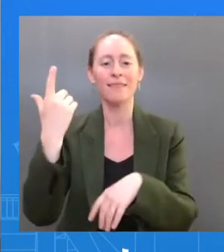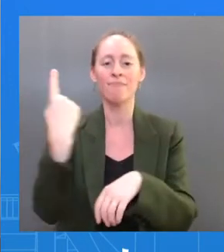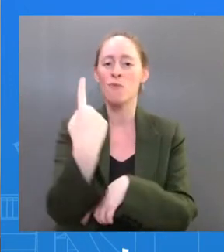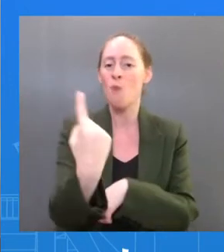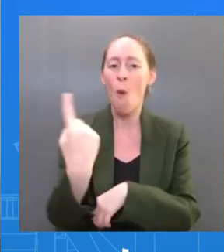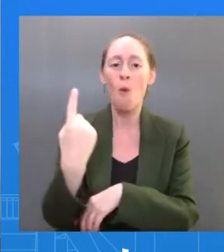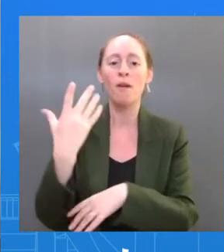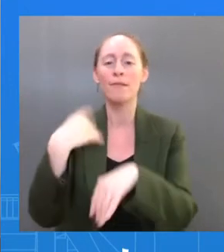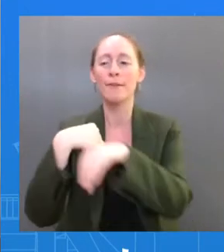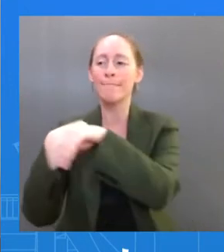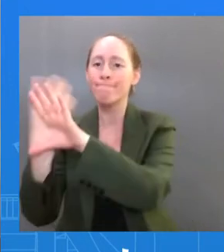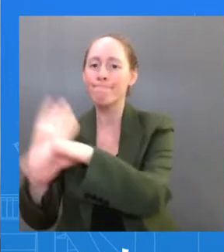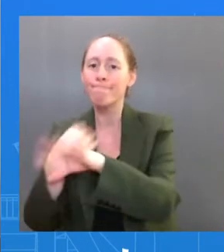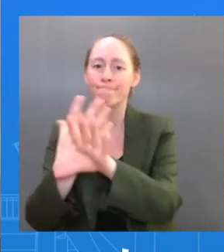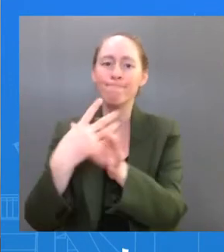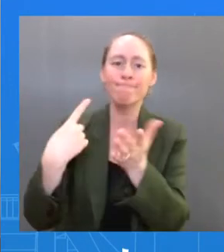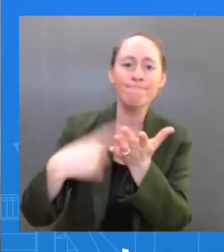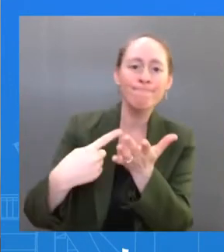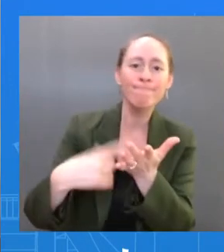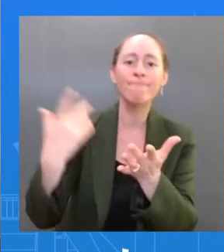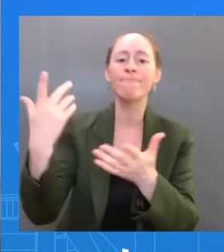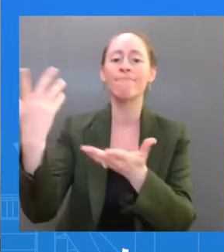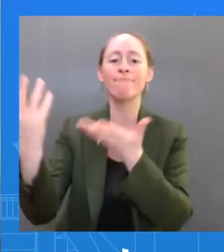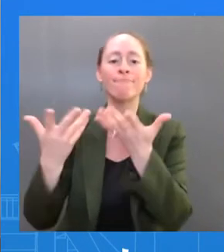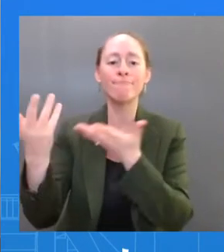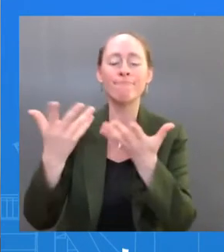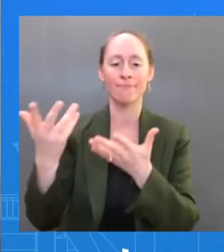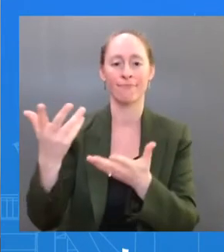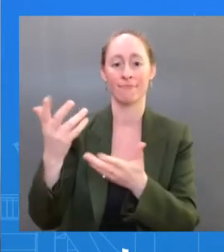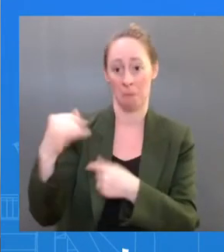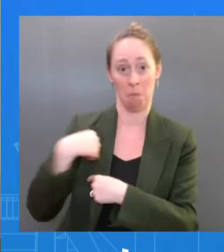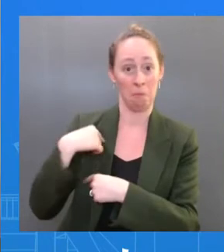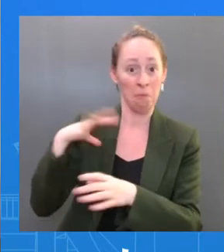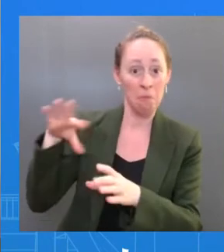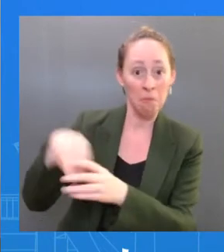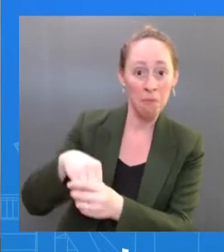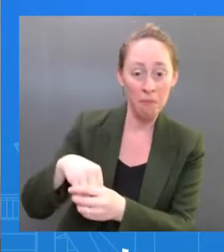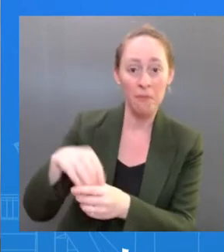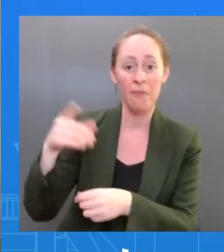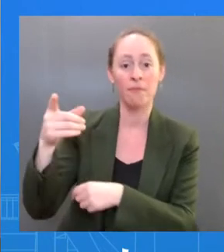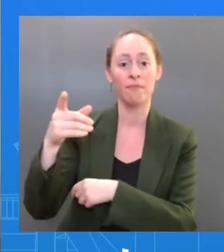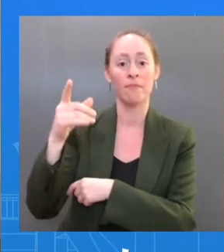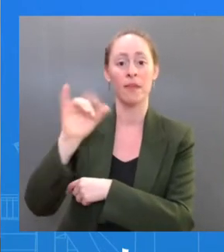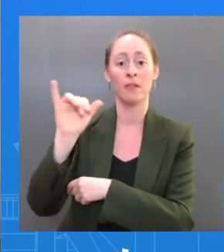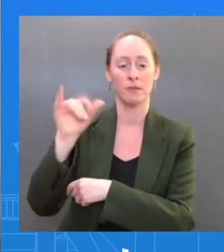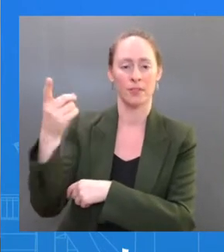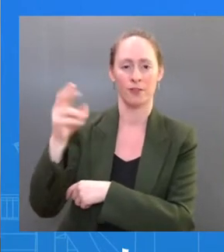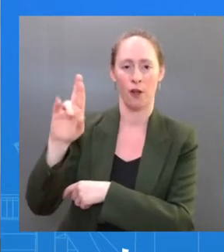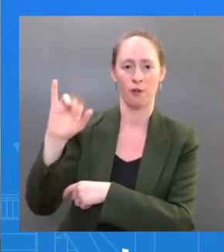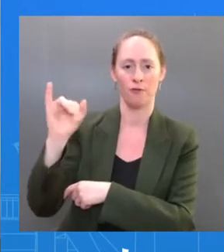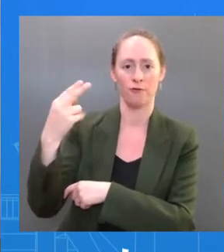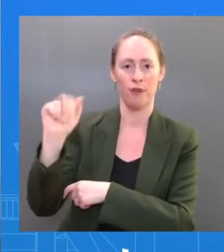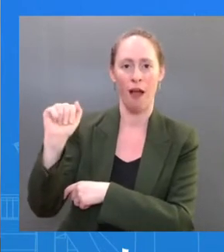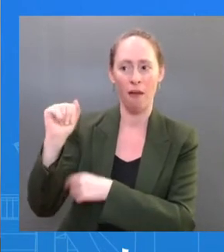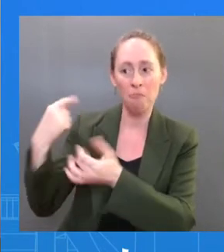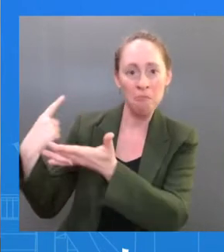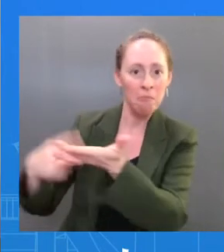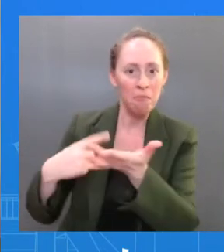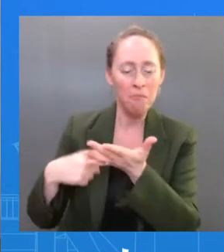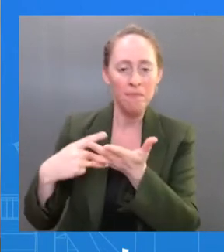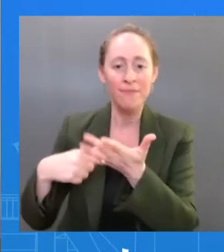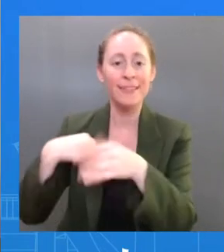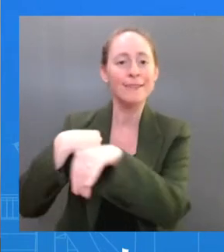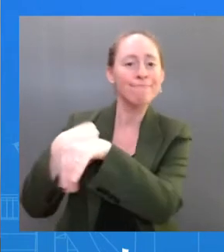As we read out, the President also called Senator Casey, Representative Cartwright, Mayors of Scranton, Mayor of